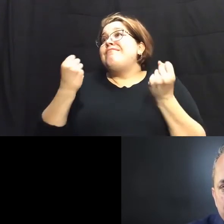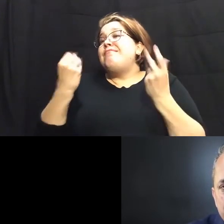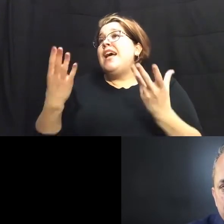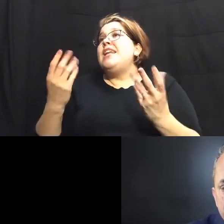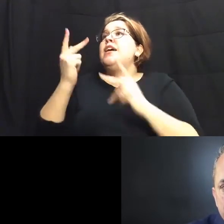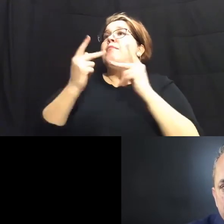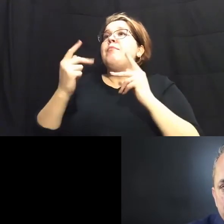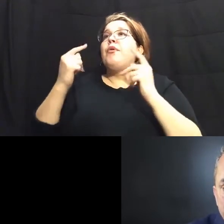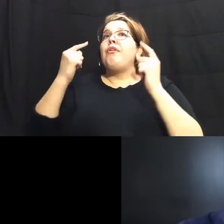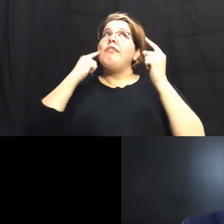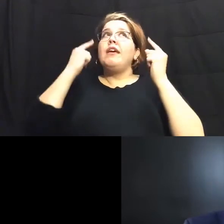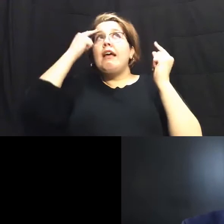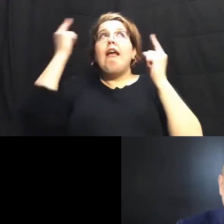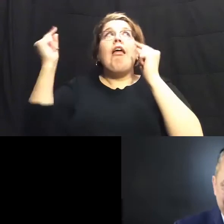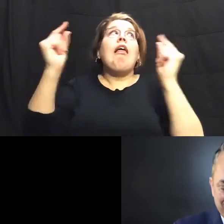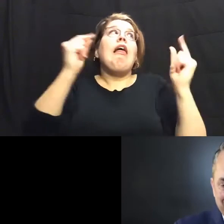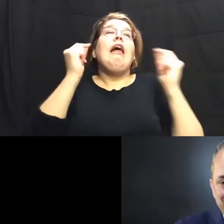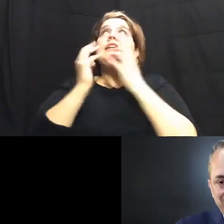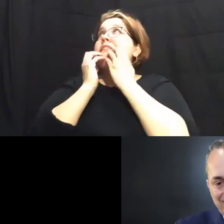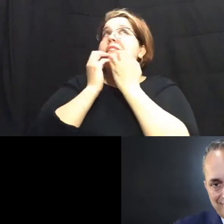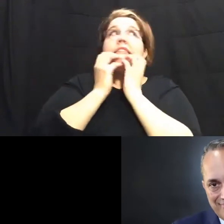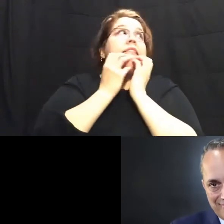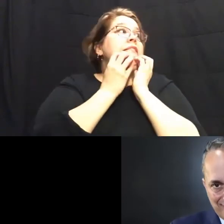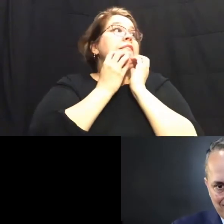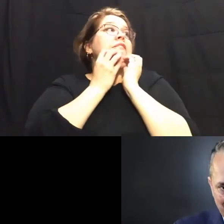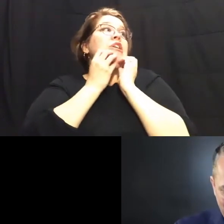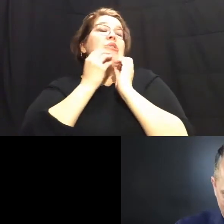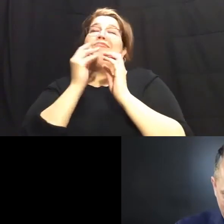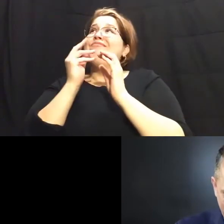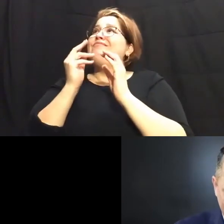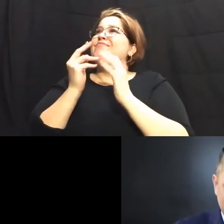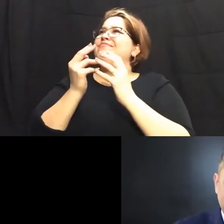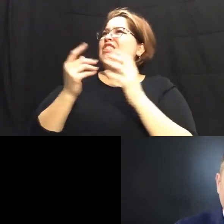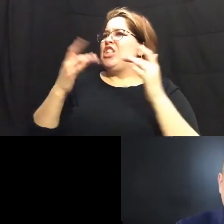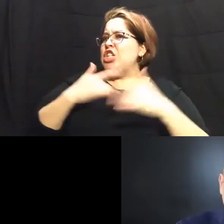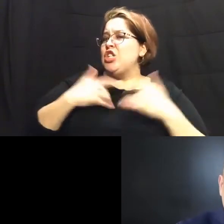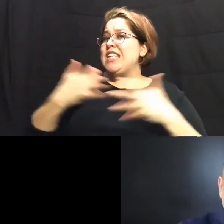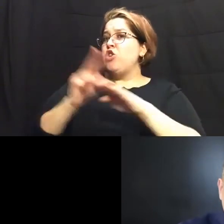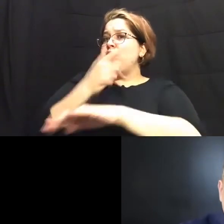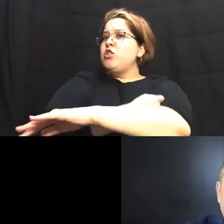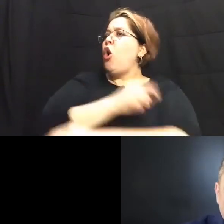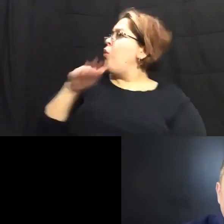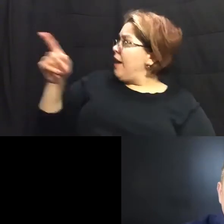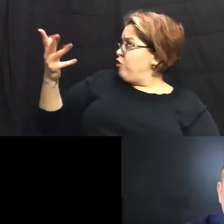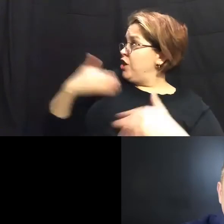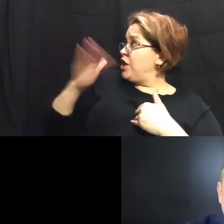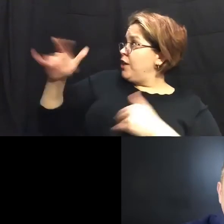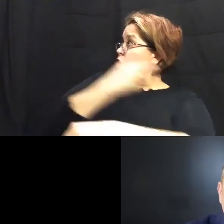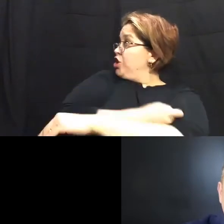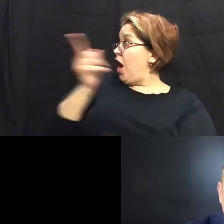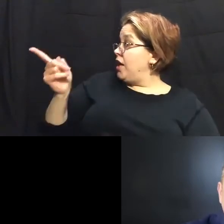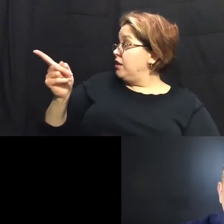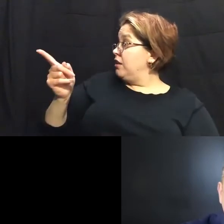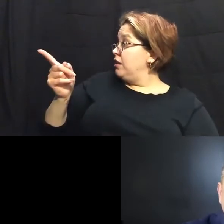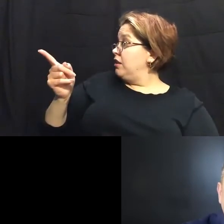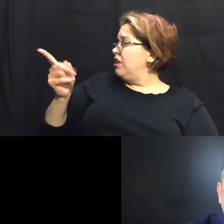theories out there about um uh taking the vaccination uh by the way have you had your vaccine are you're not are you